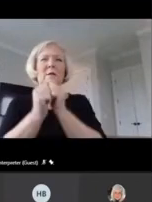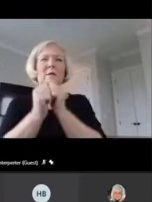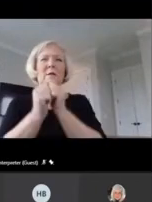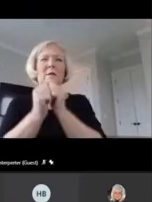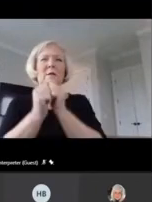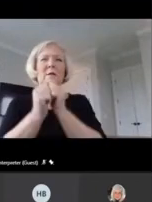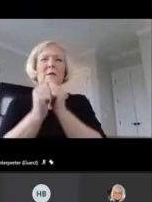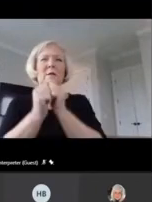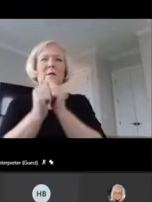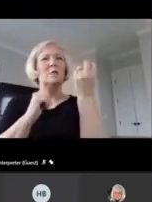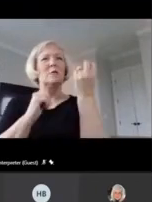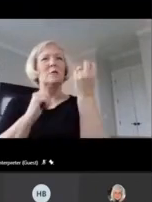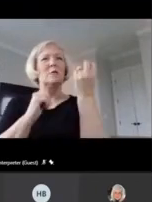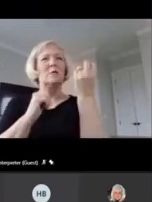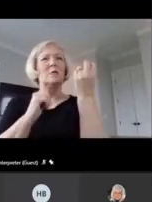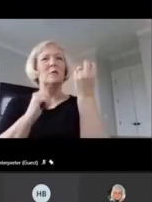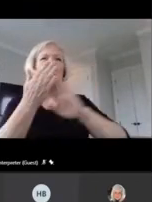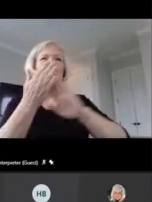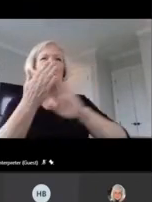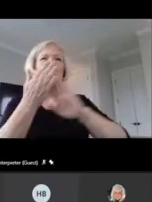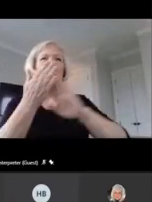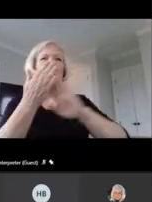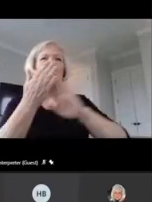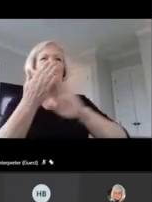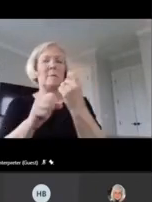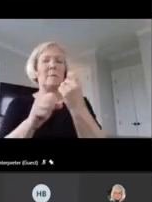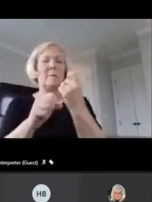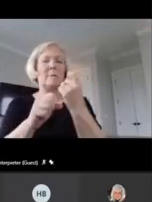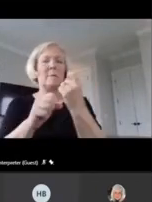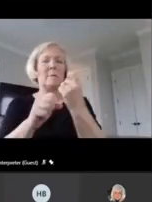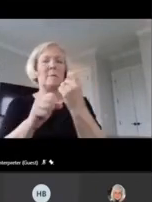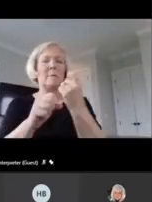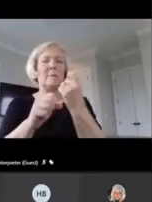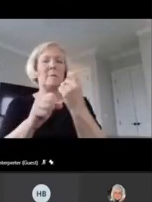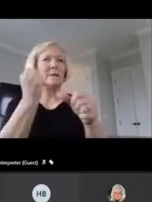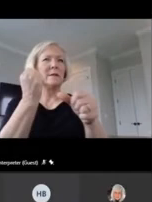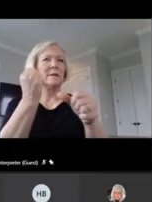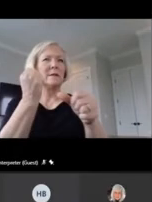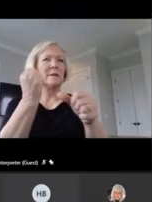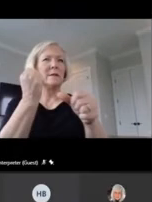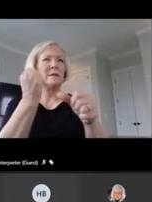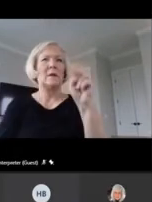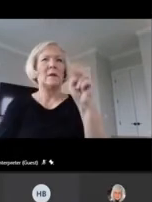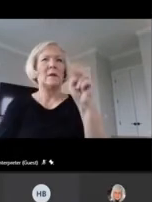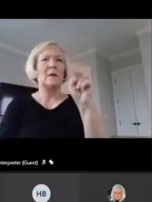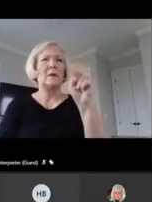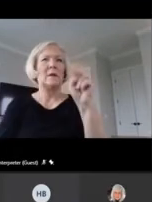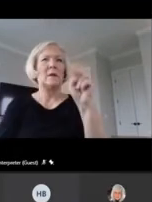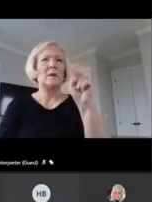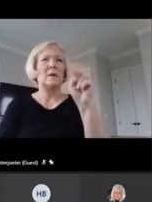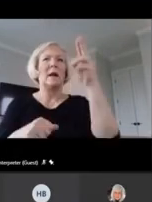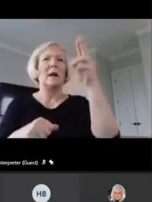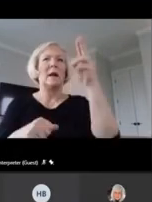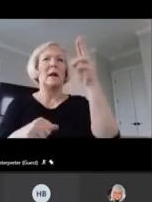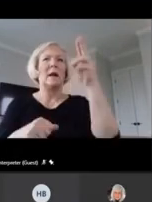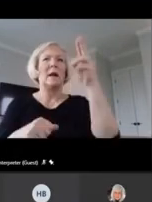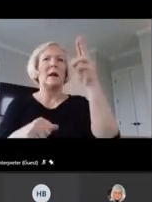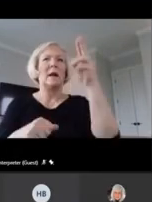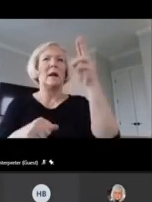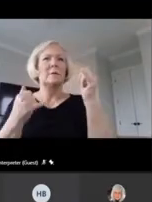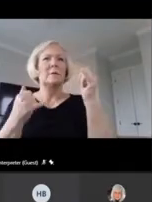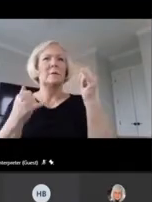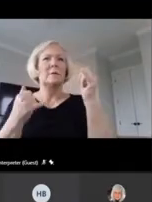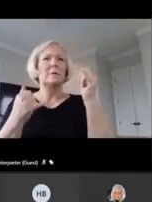Most recently, Jacqueline served as an assistant principal at Nelson County High School. She is currently pursuing a doctor in educational